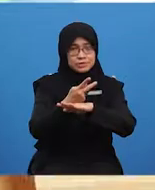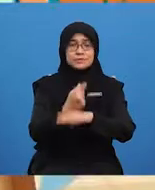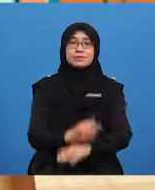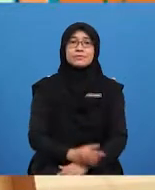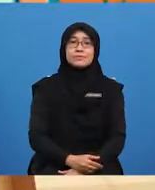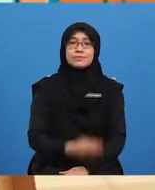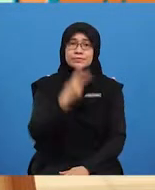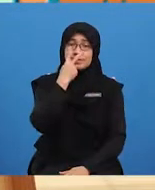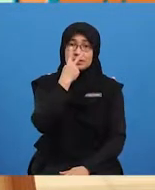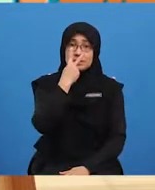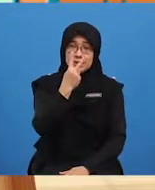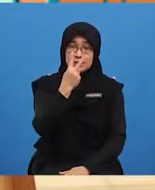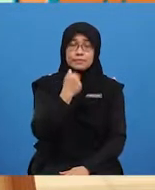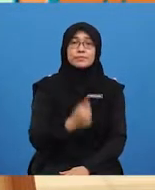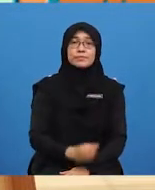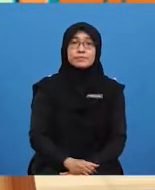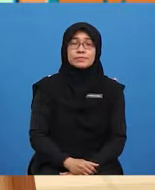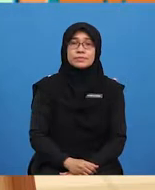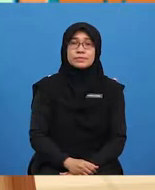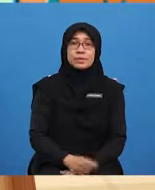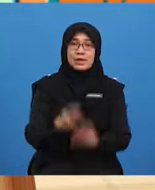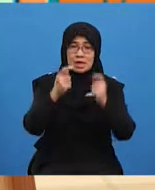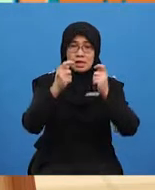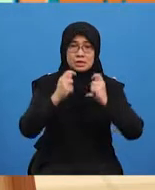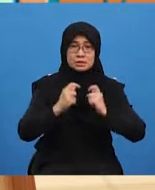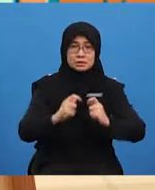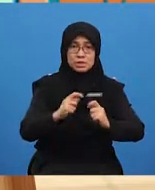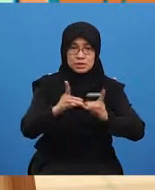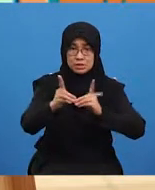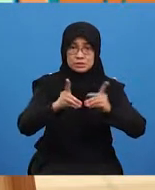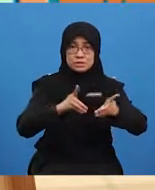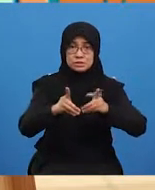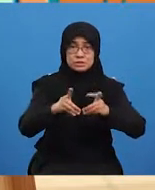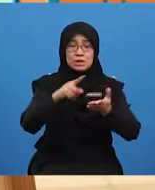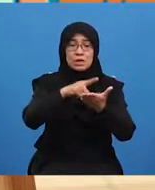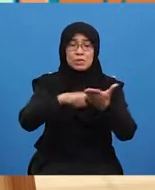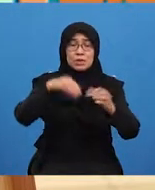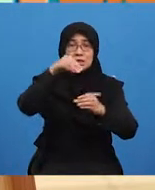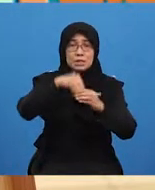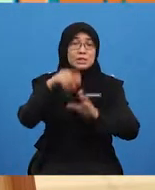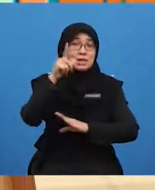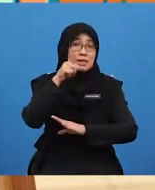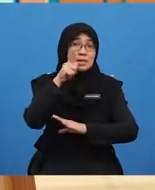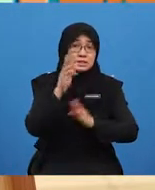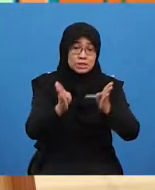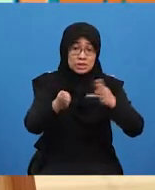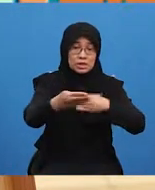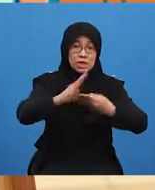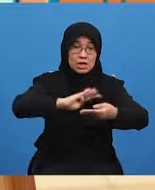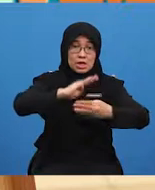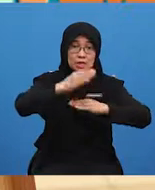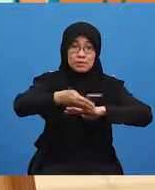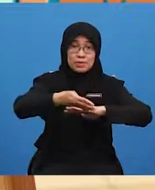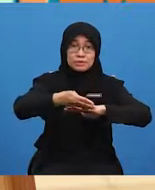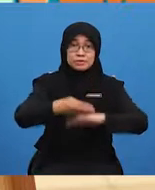C, YOLO, try to describe what's in the lunch box. Using the structure